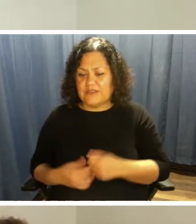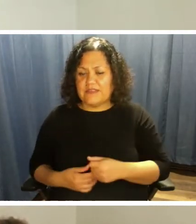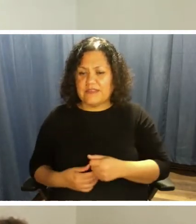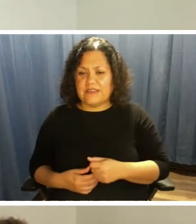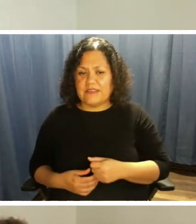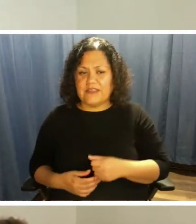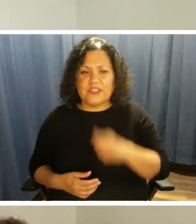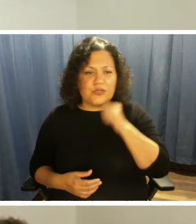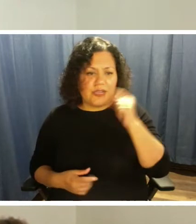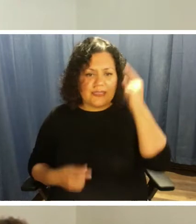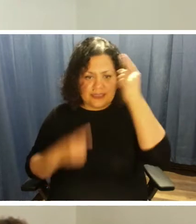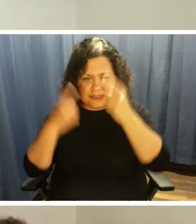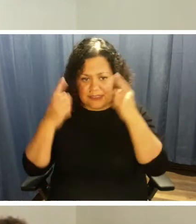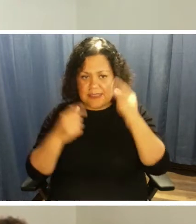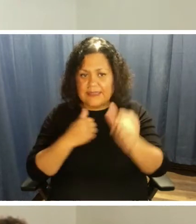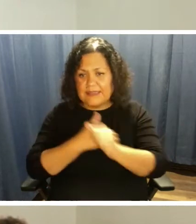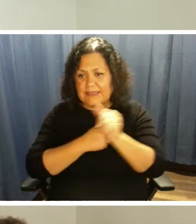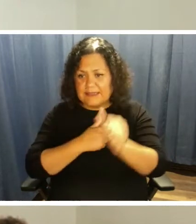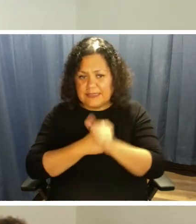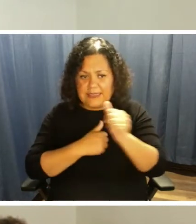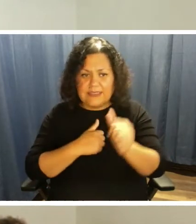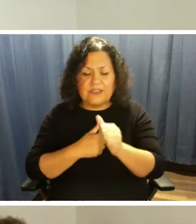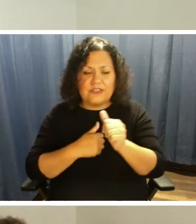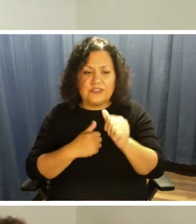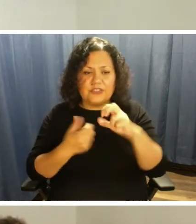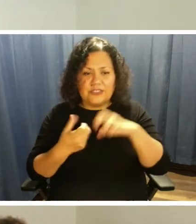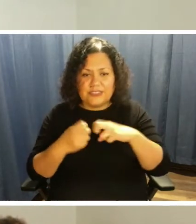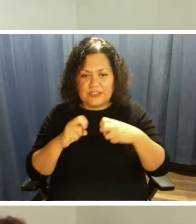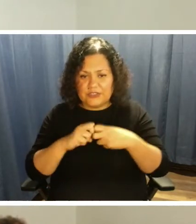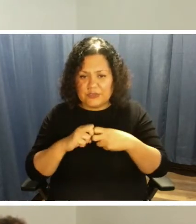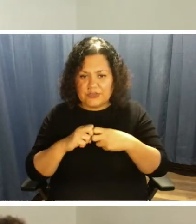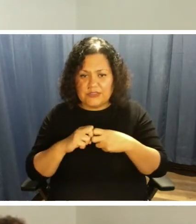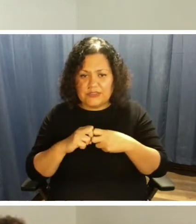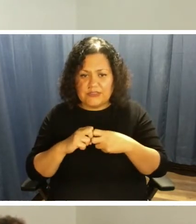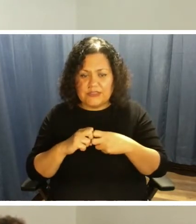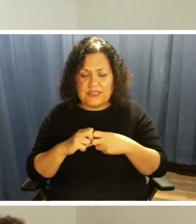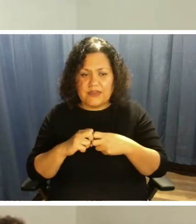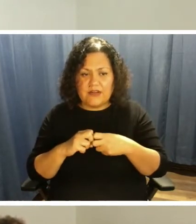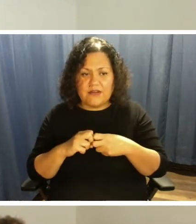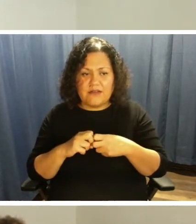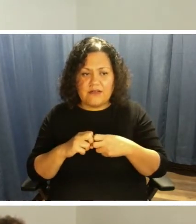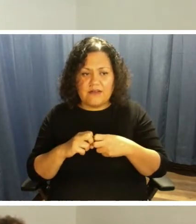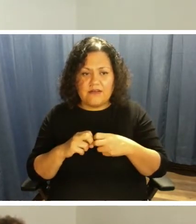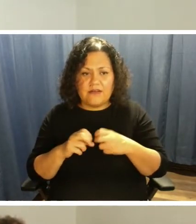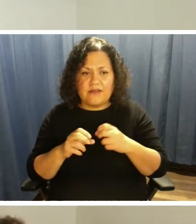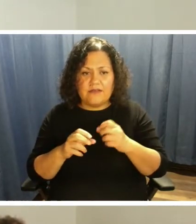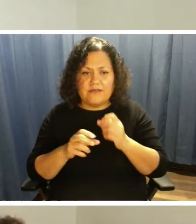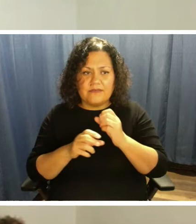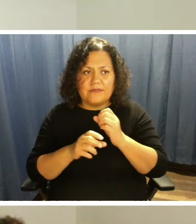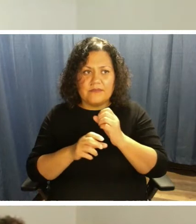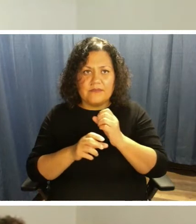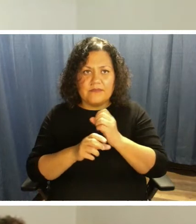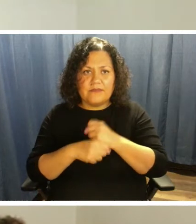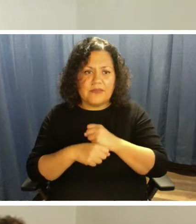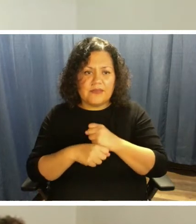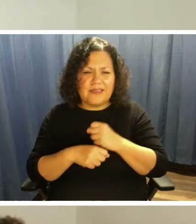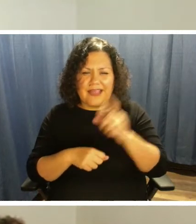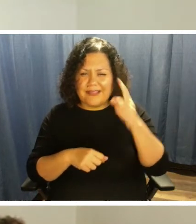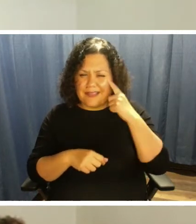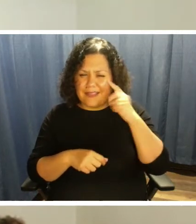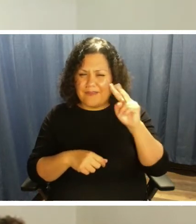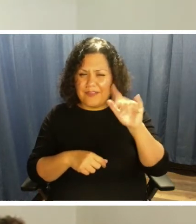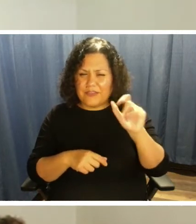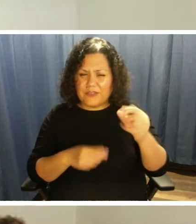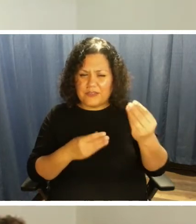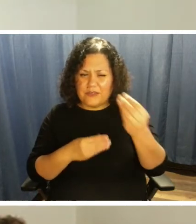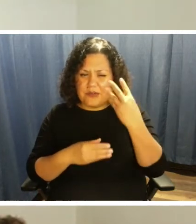considering the danger, endangerment issues that are being created. Shouldn't VIA have notified us by mail